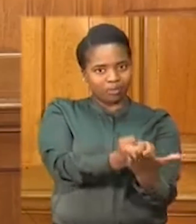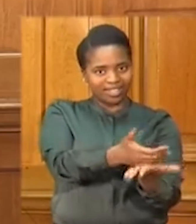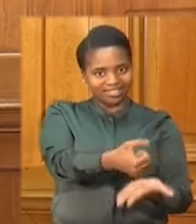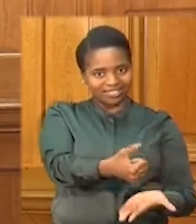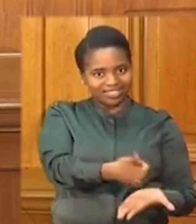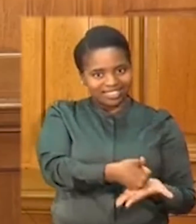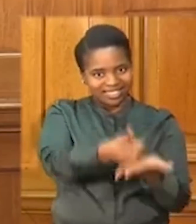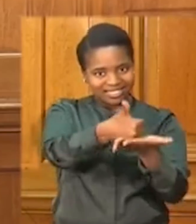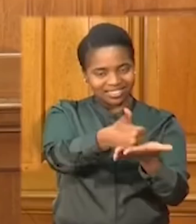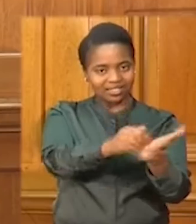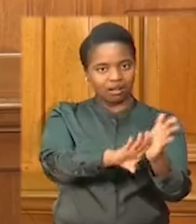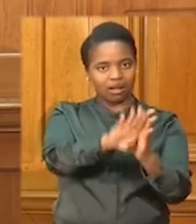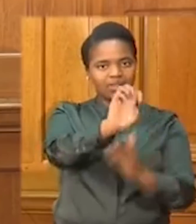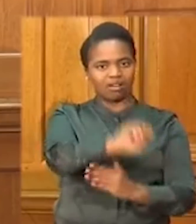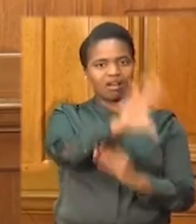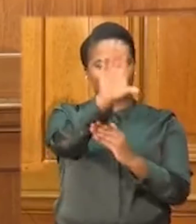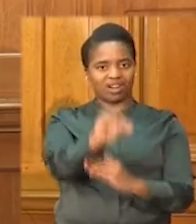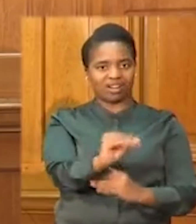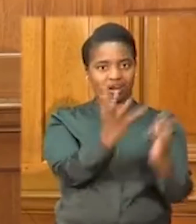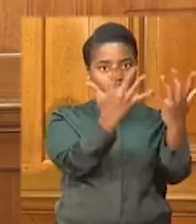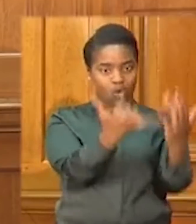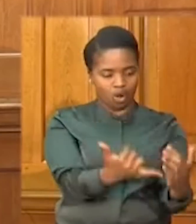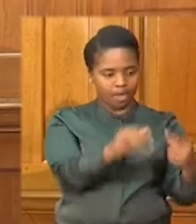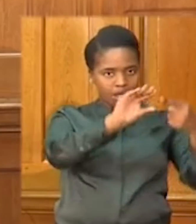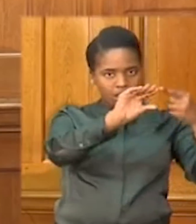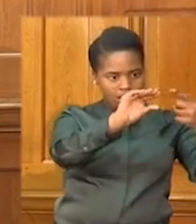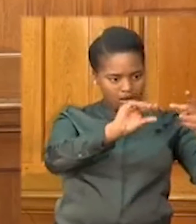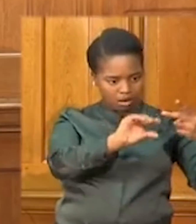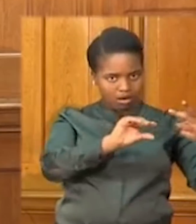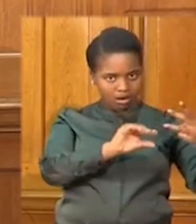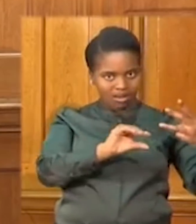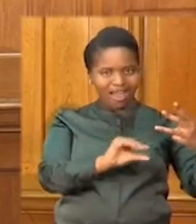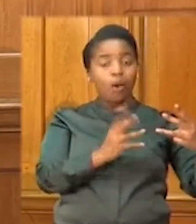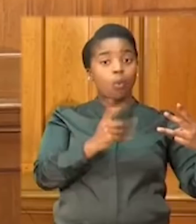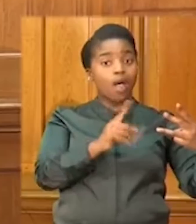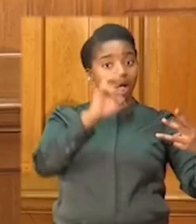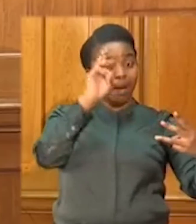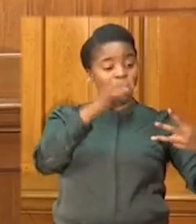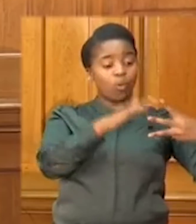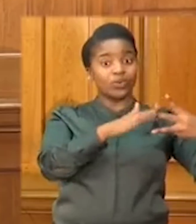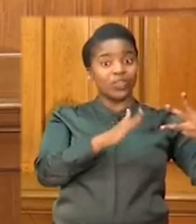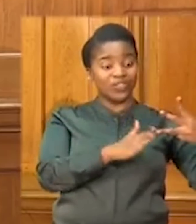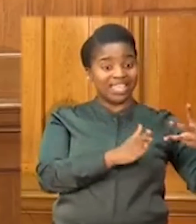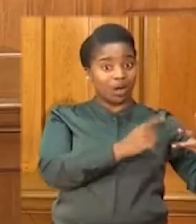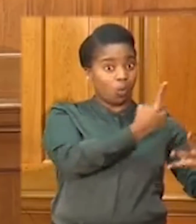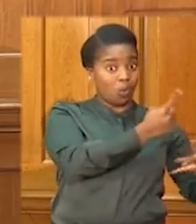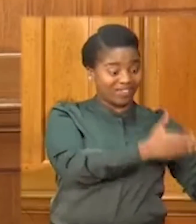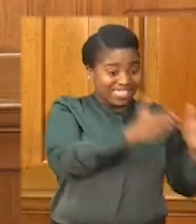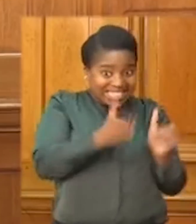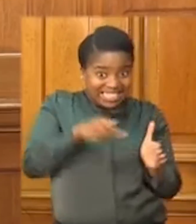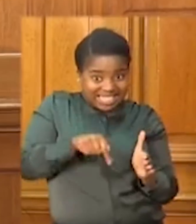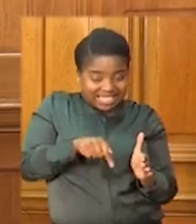Package that stands at the center of the second phase of our economic response. This involves,